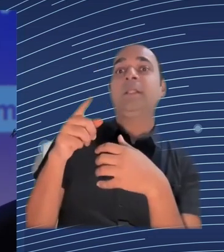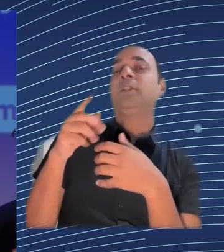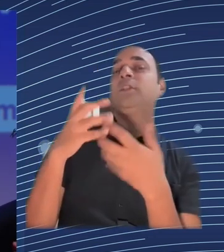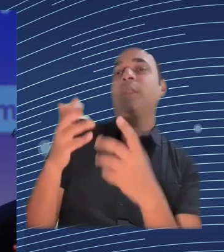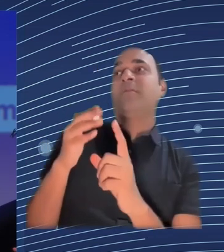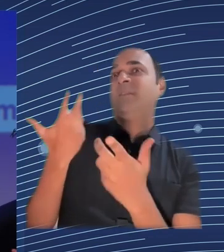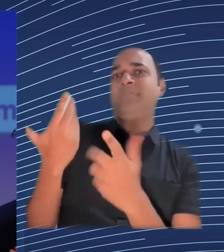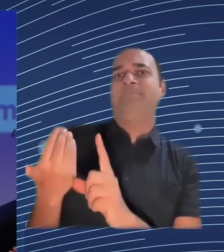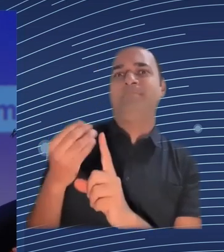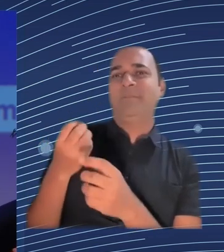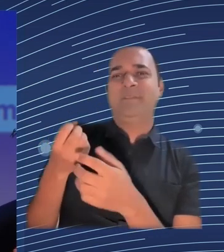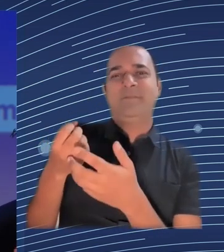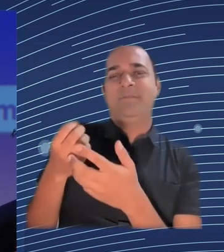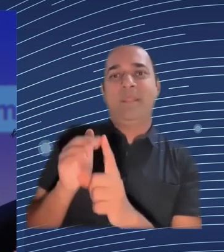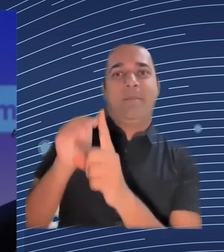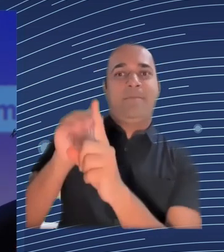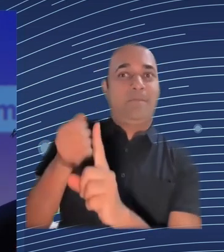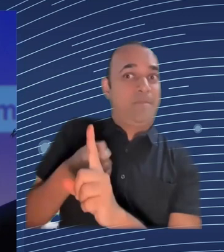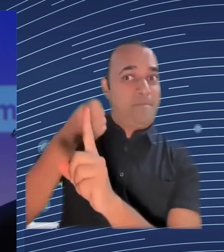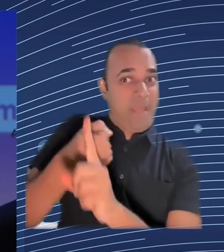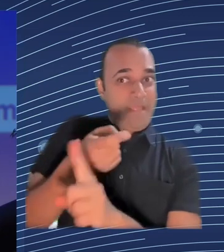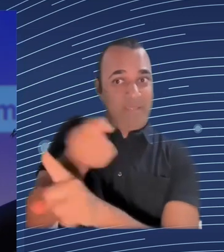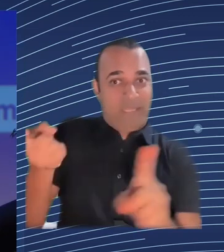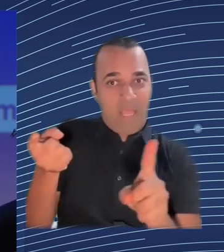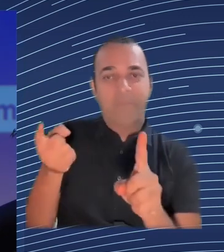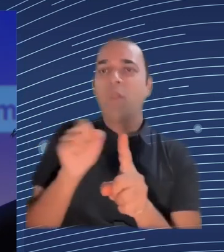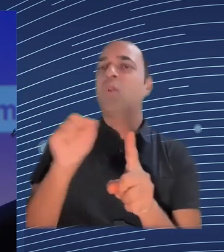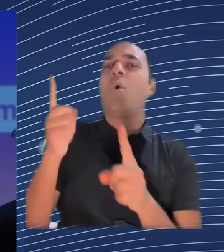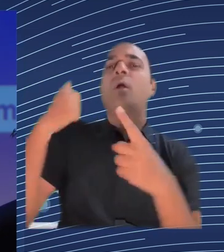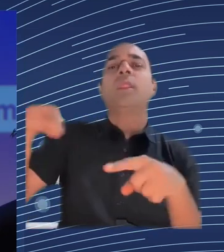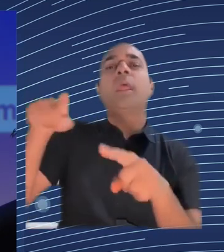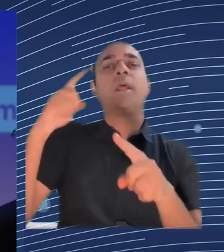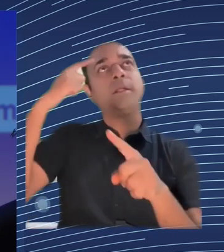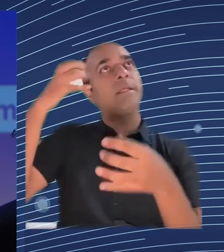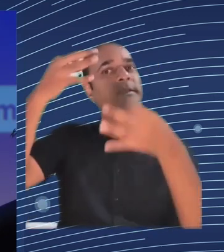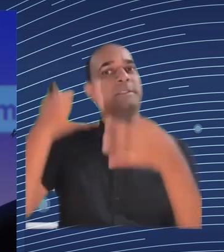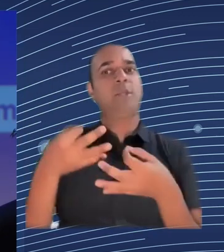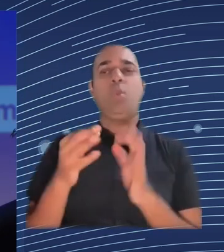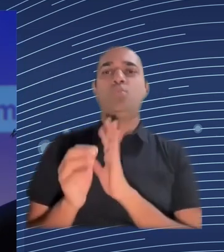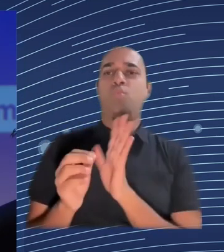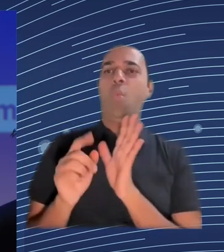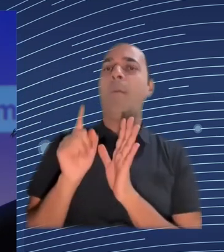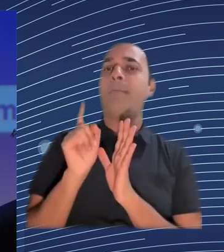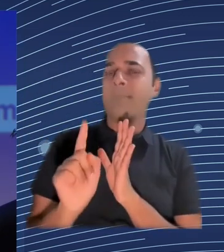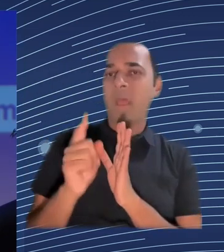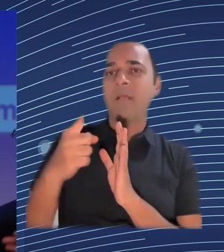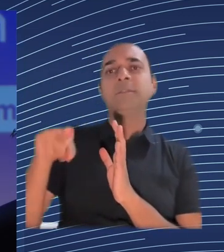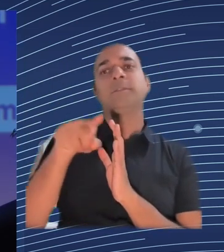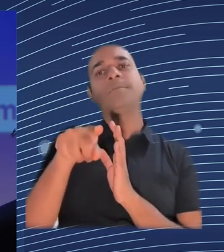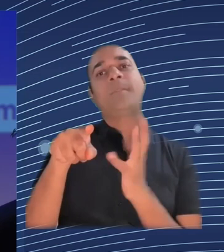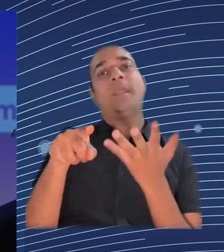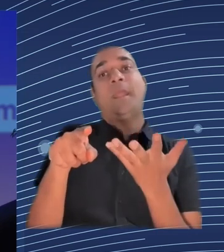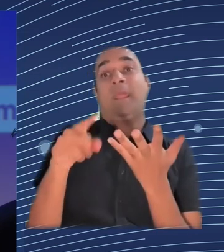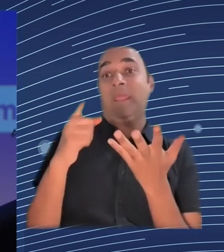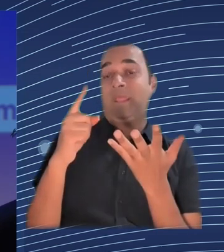a company is using an algorithm over workers or in the workplace they have to inform that they are using it